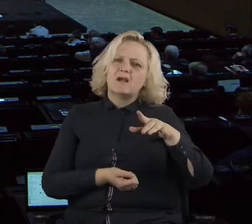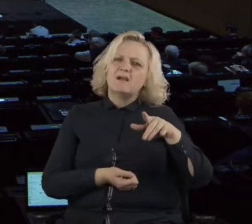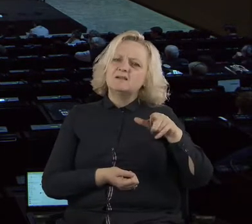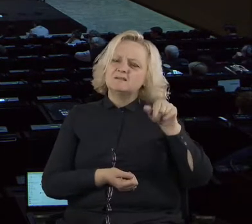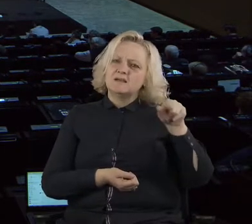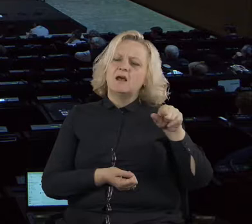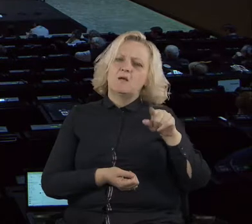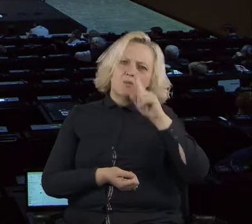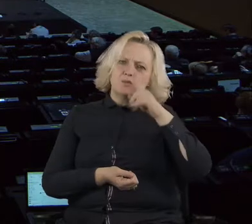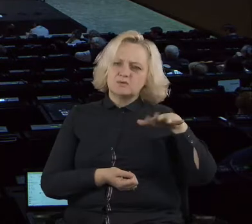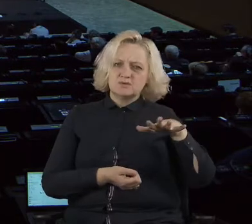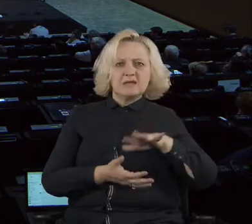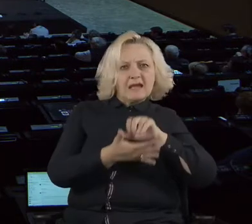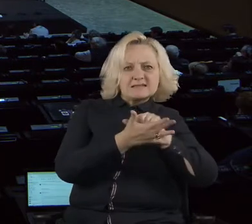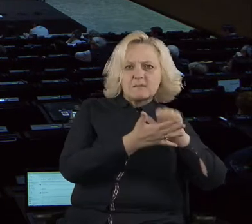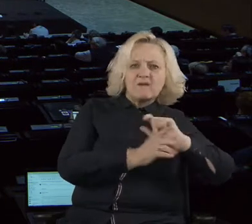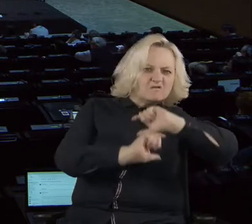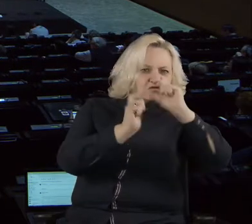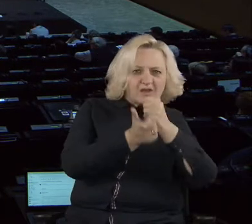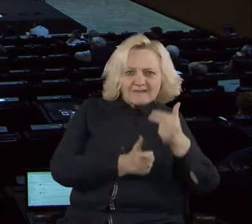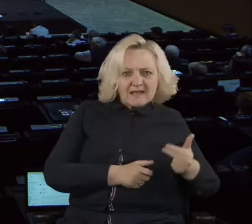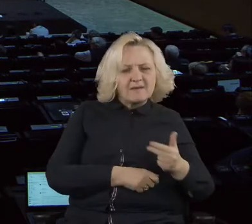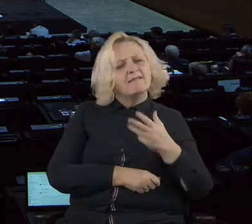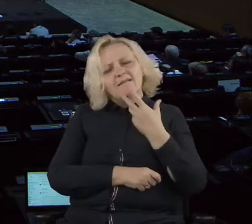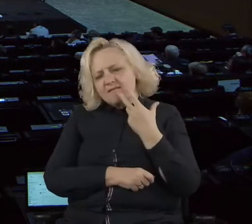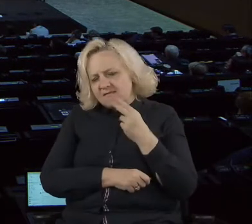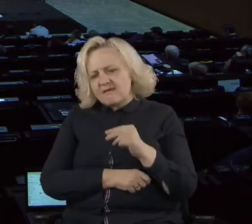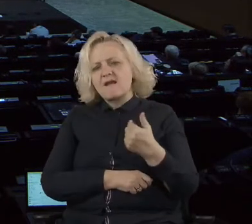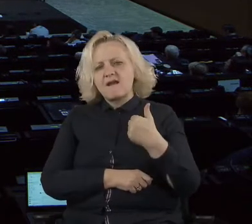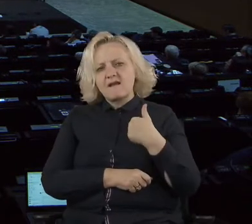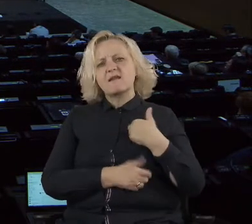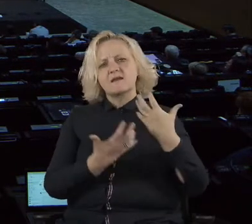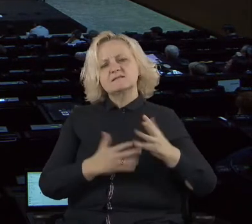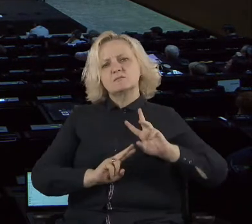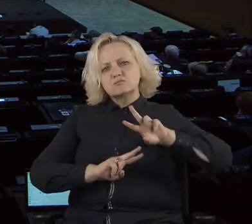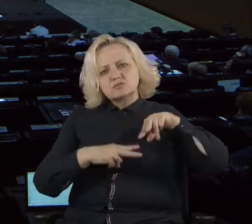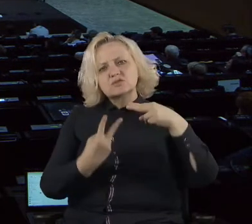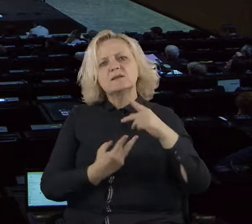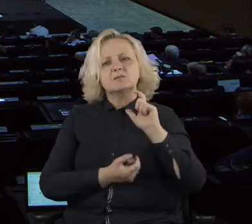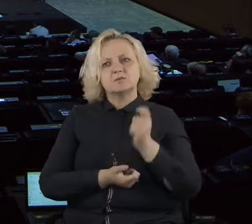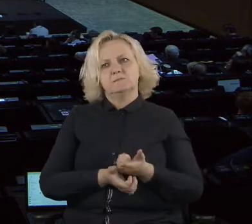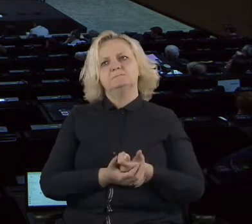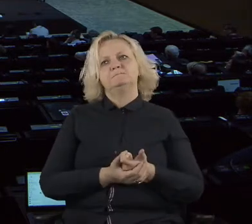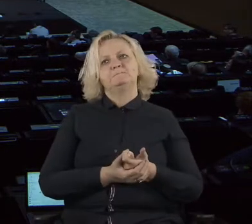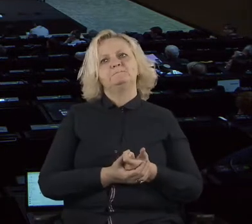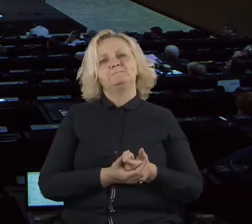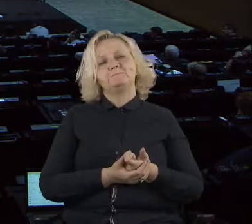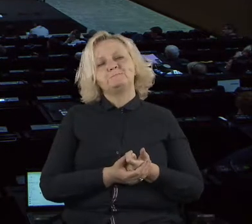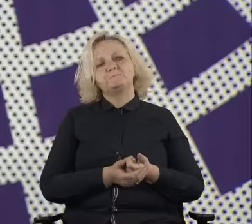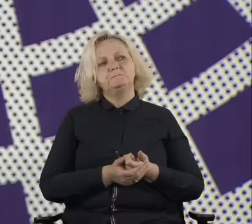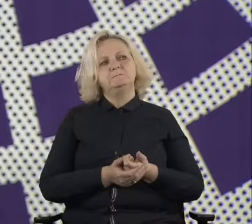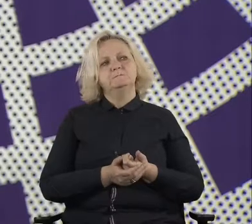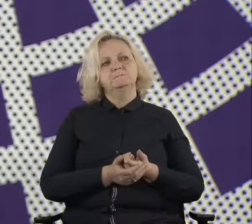is not what I'm saying. I'm saying for the rest of the things that there are no finances for the public sector